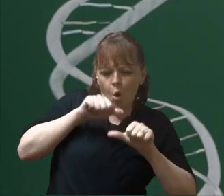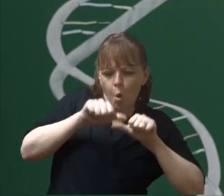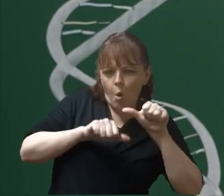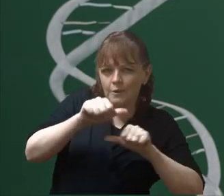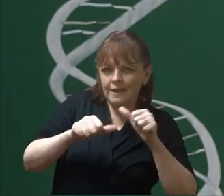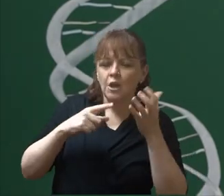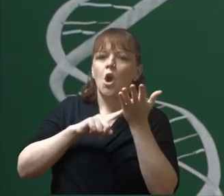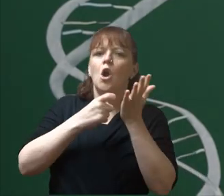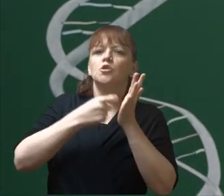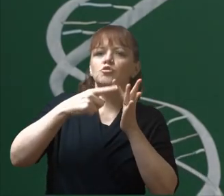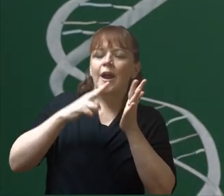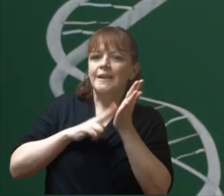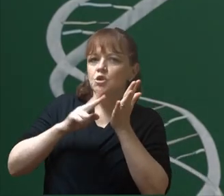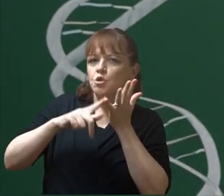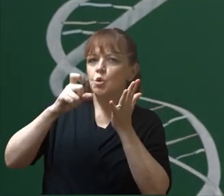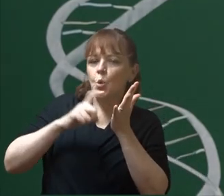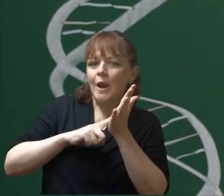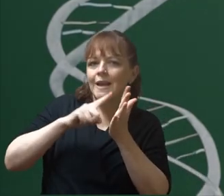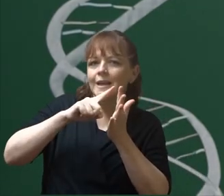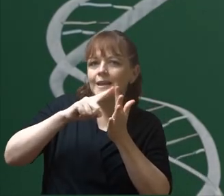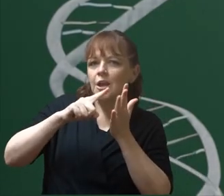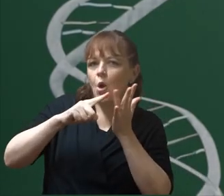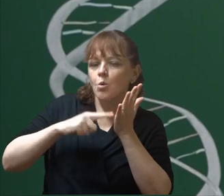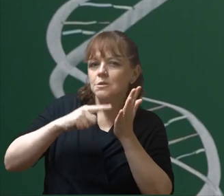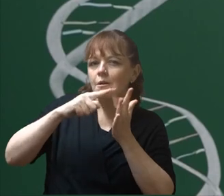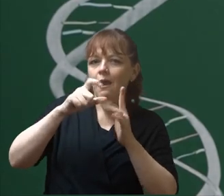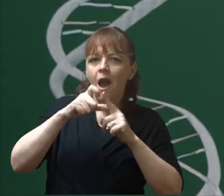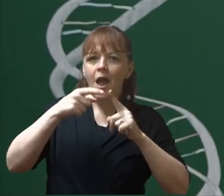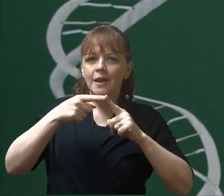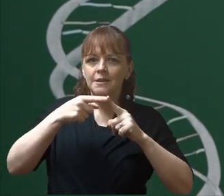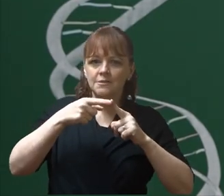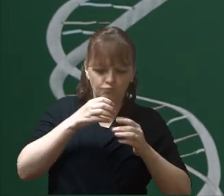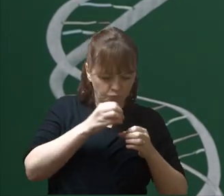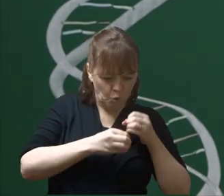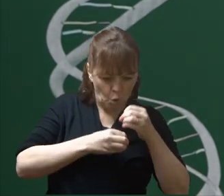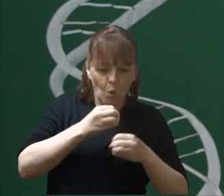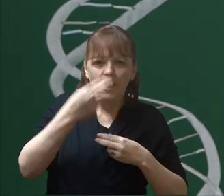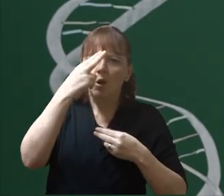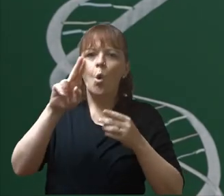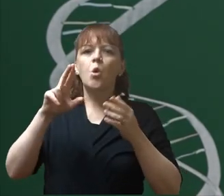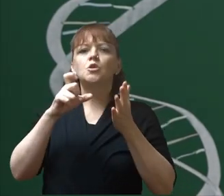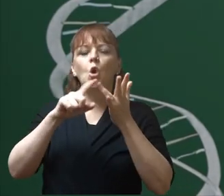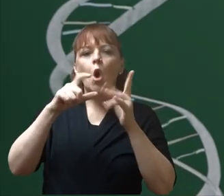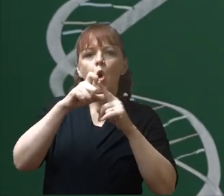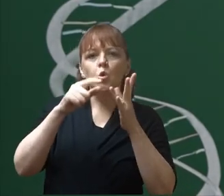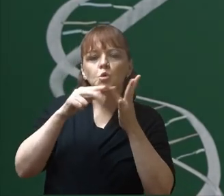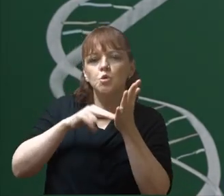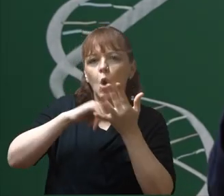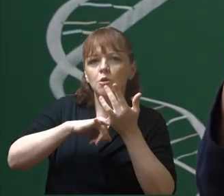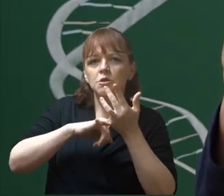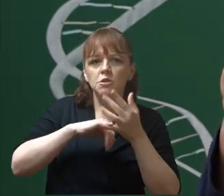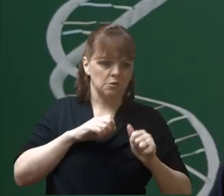trinucleotide units called codons, computing, coding, messaging, computing,